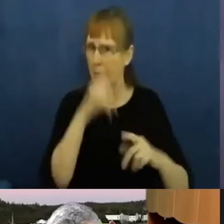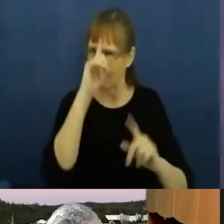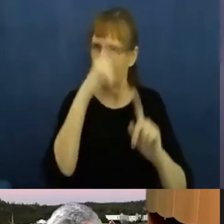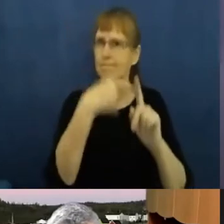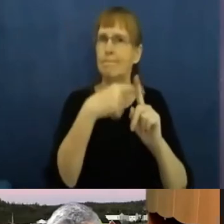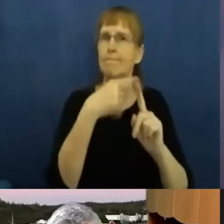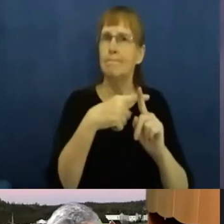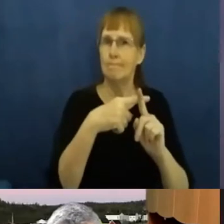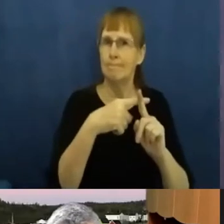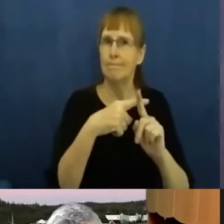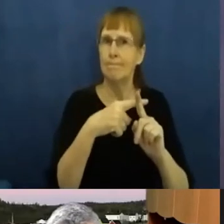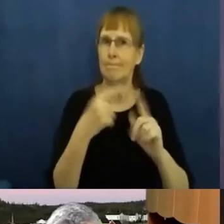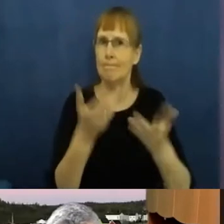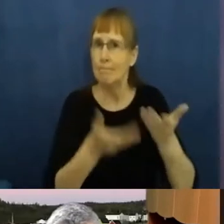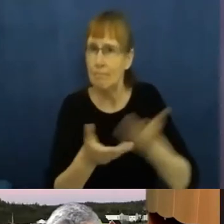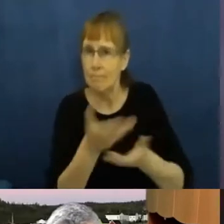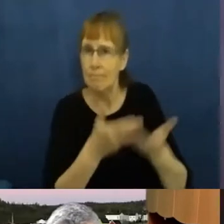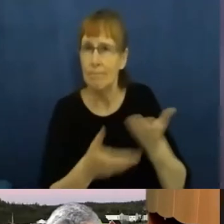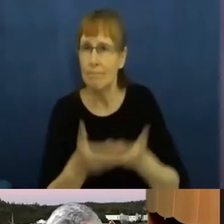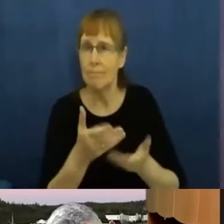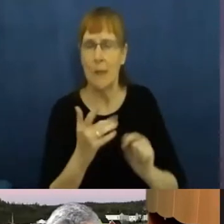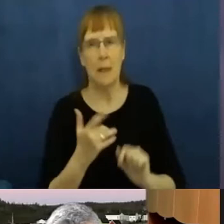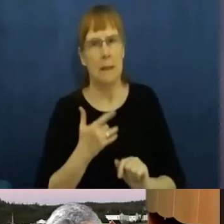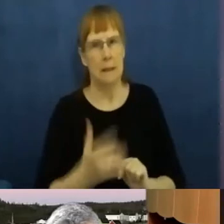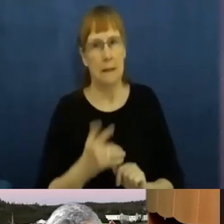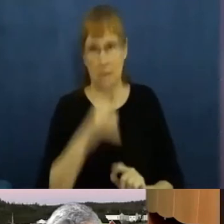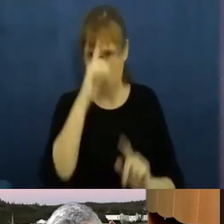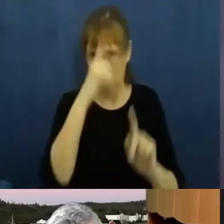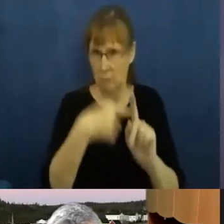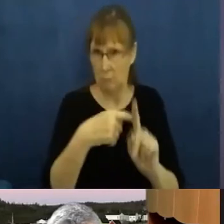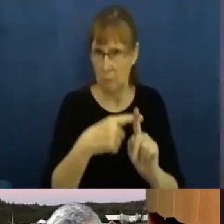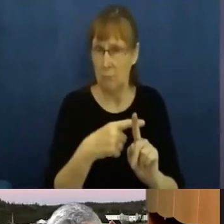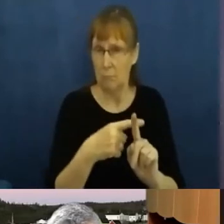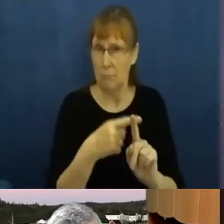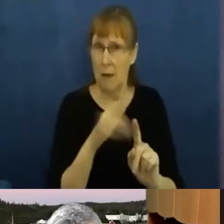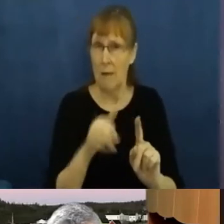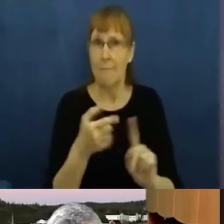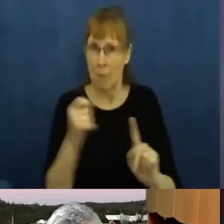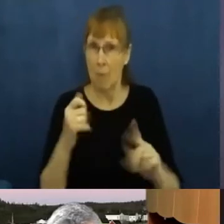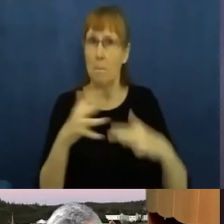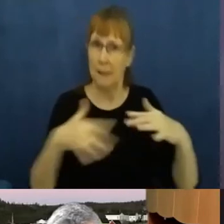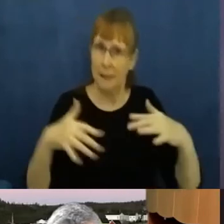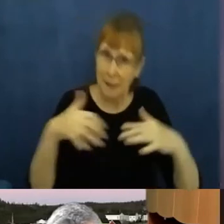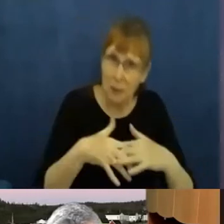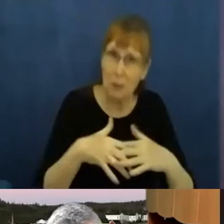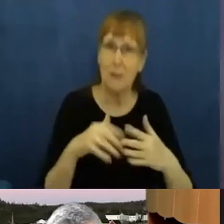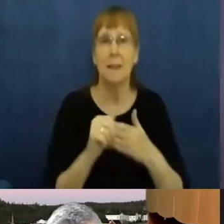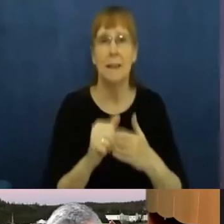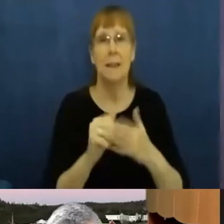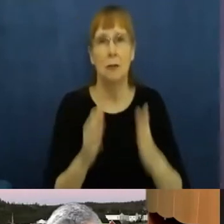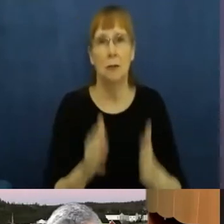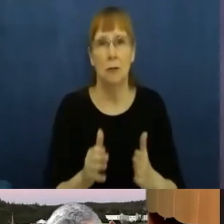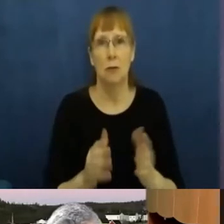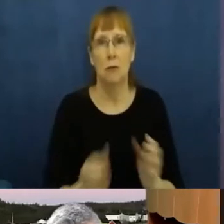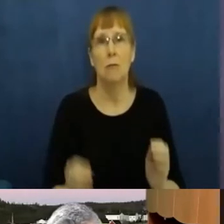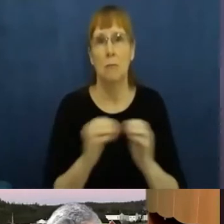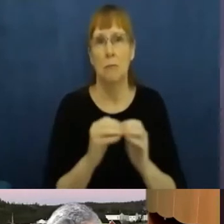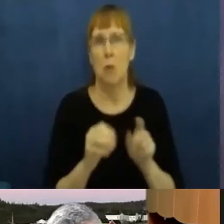particularly from Indigenous leaders. The other thing that I heard was